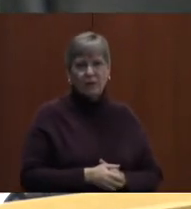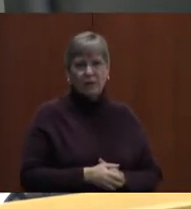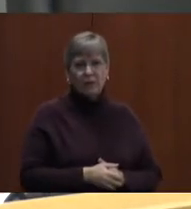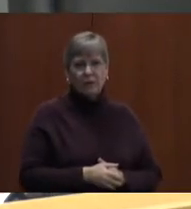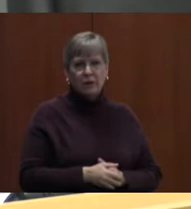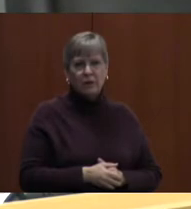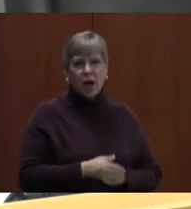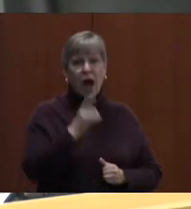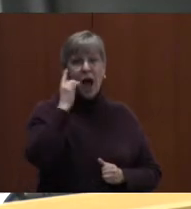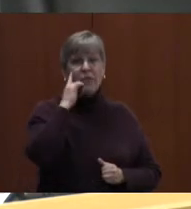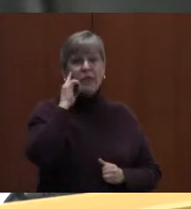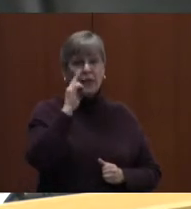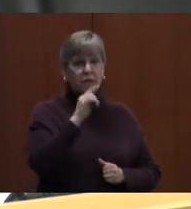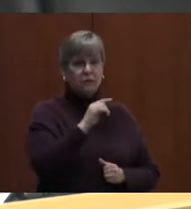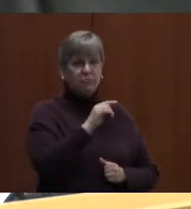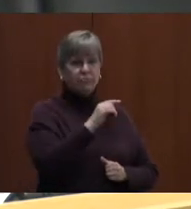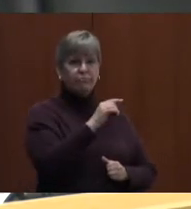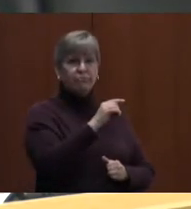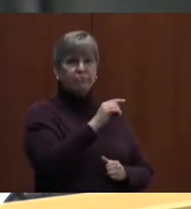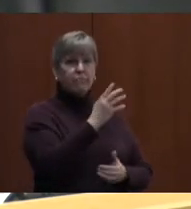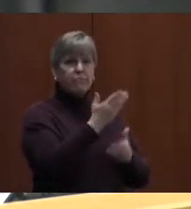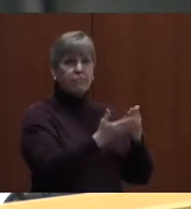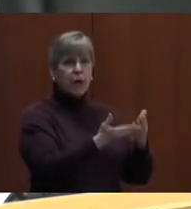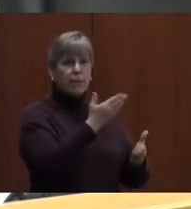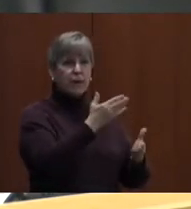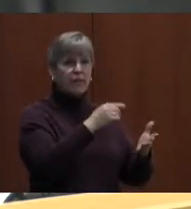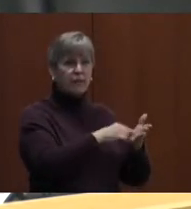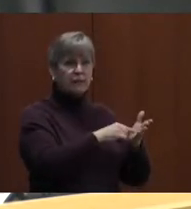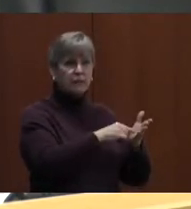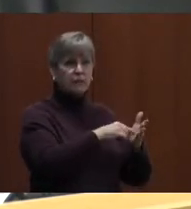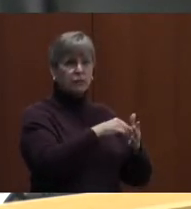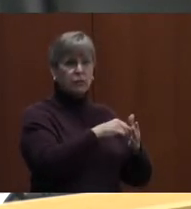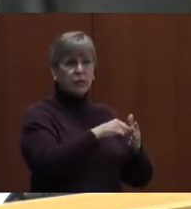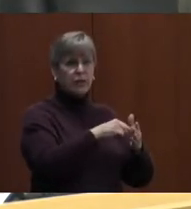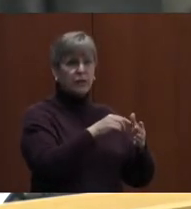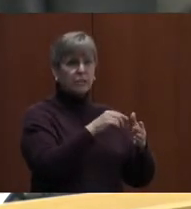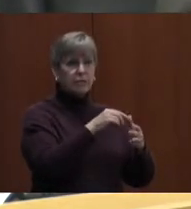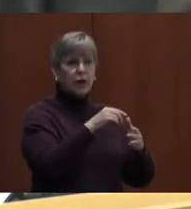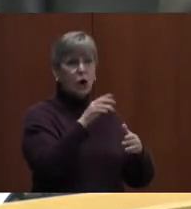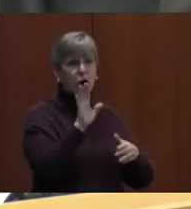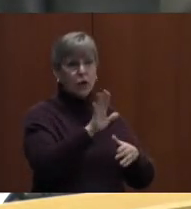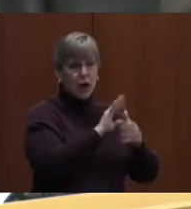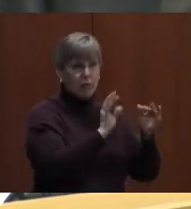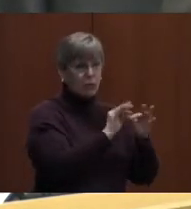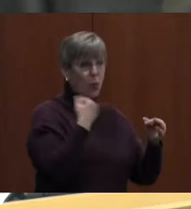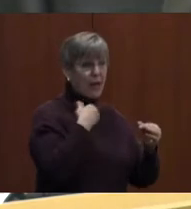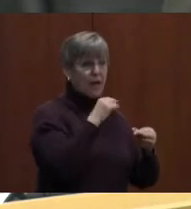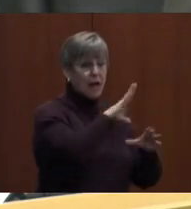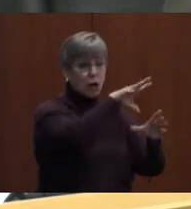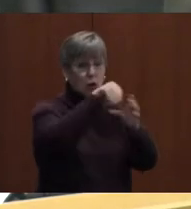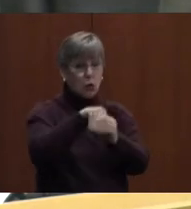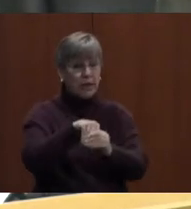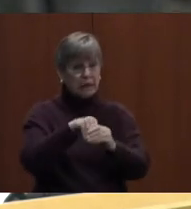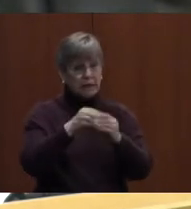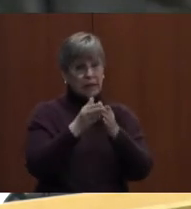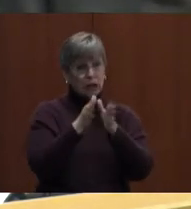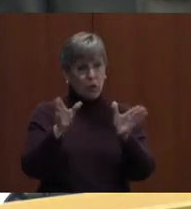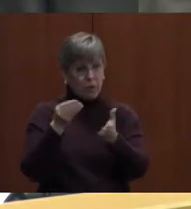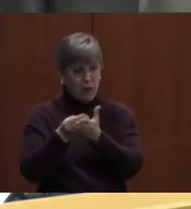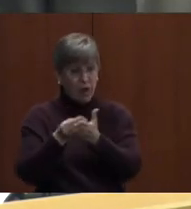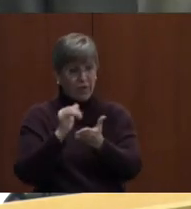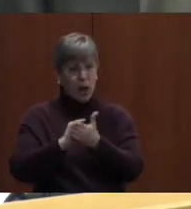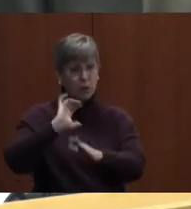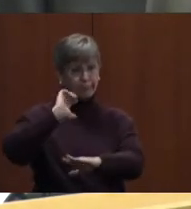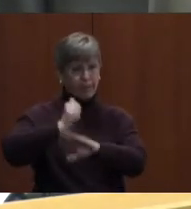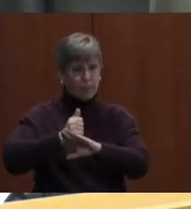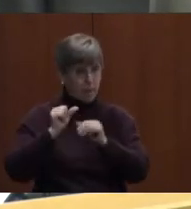I think the other thing, you know, maybe it's Mrs. McCusker's comment. mean, we could roll these into the general fund if the board chose to do that. That would solidify